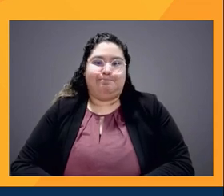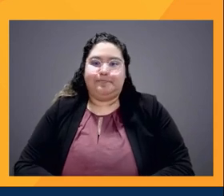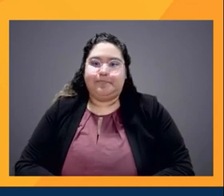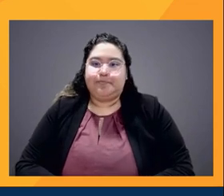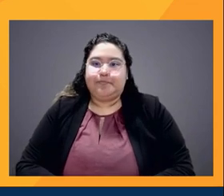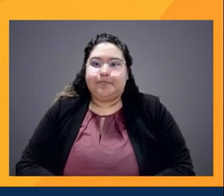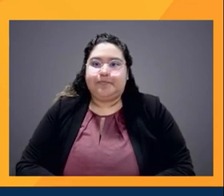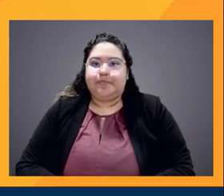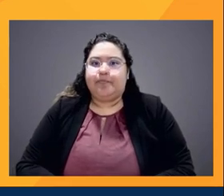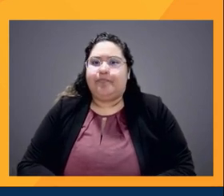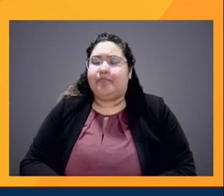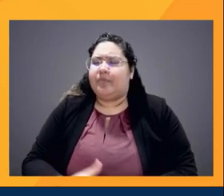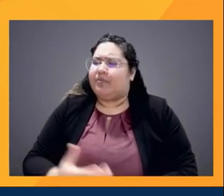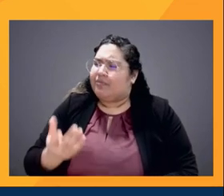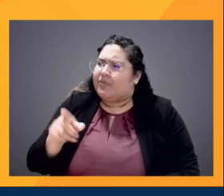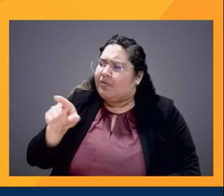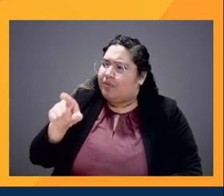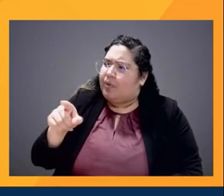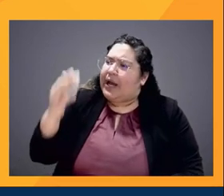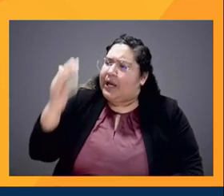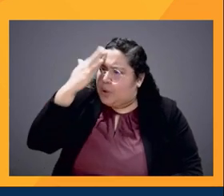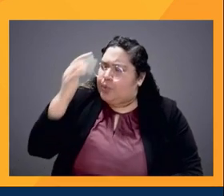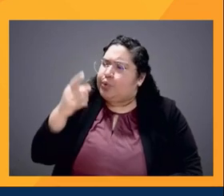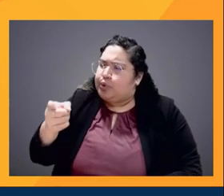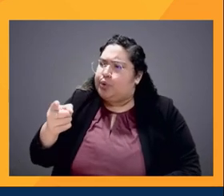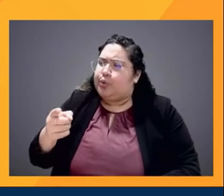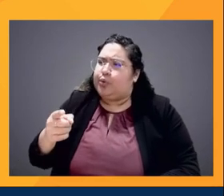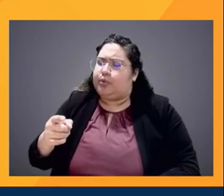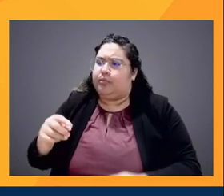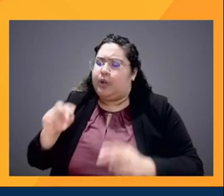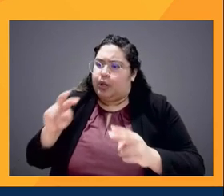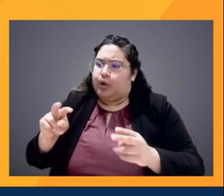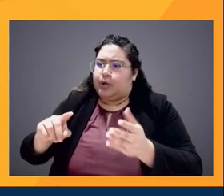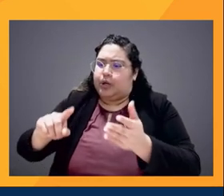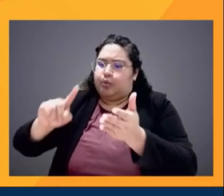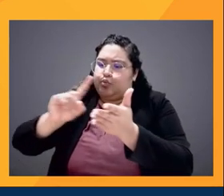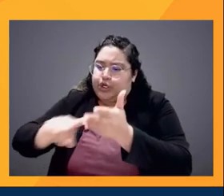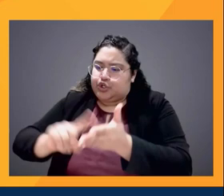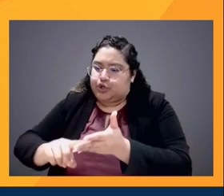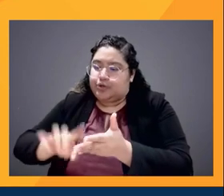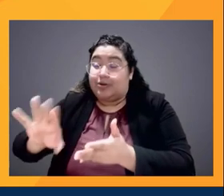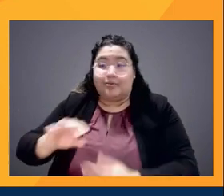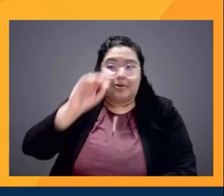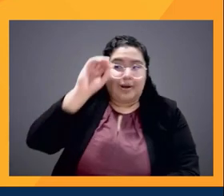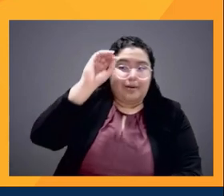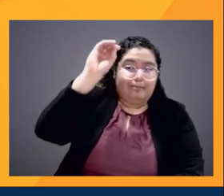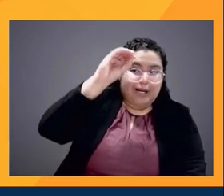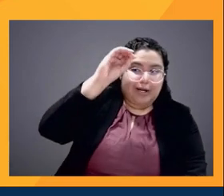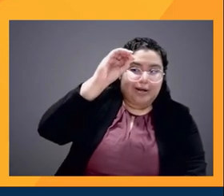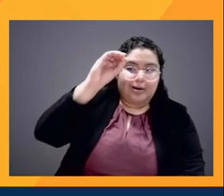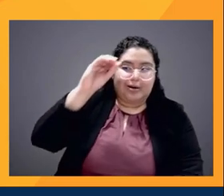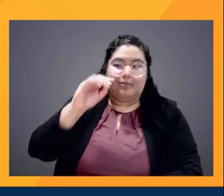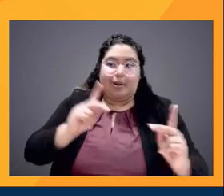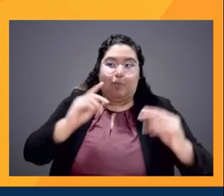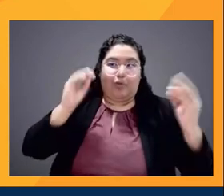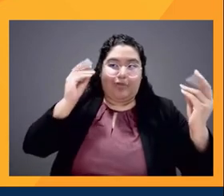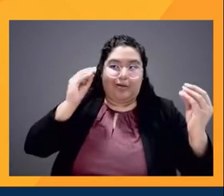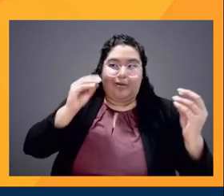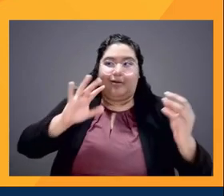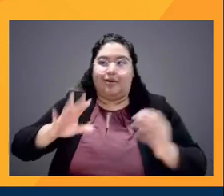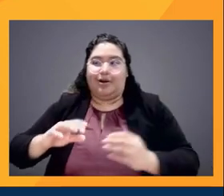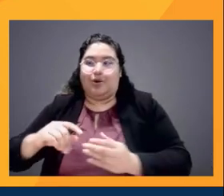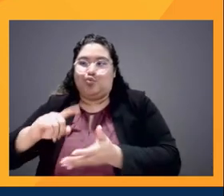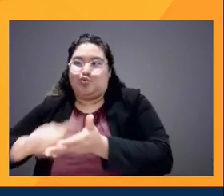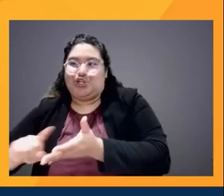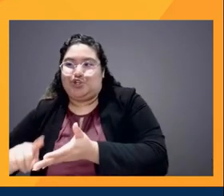with research, but – so opinions in research always don't matter. But what seems